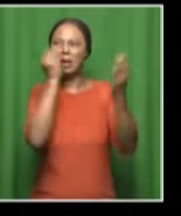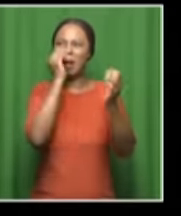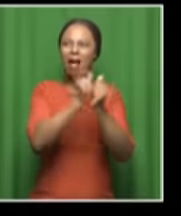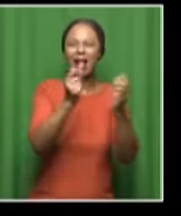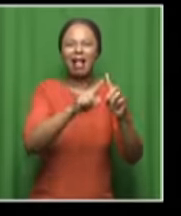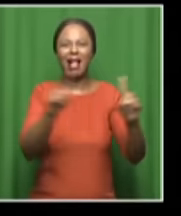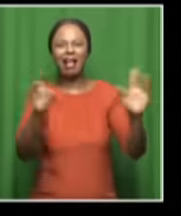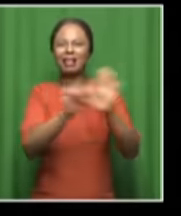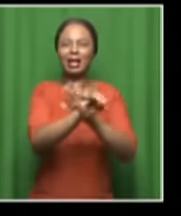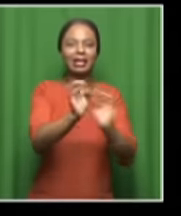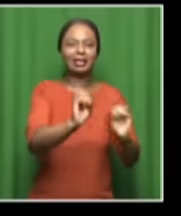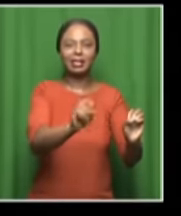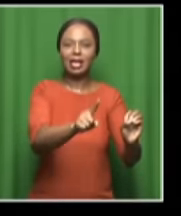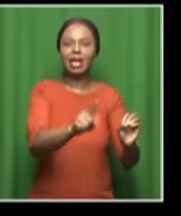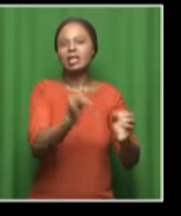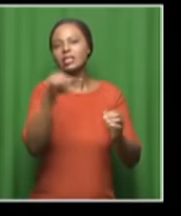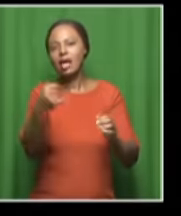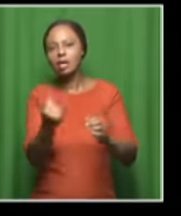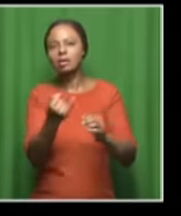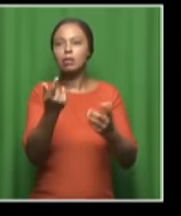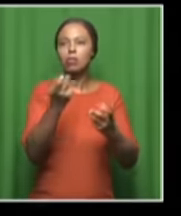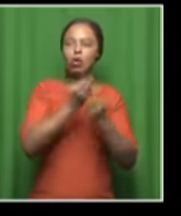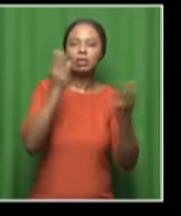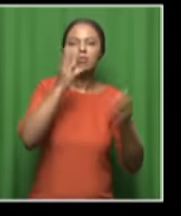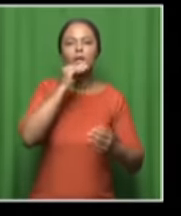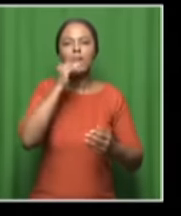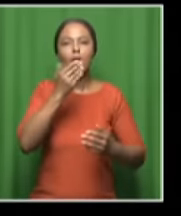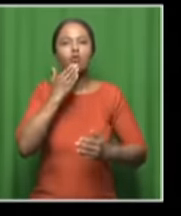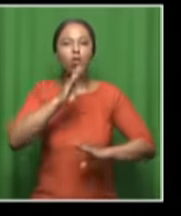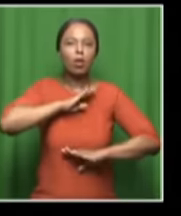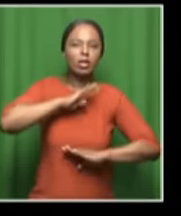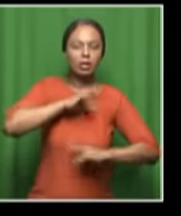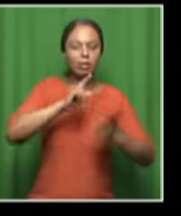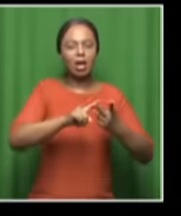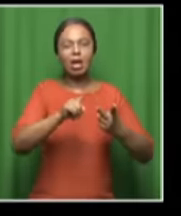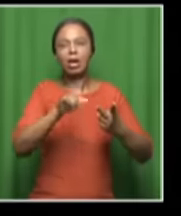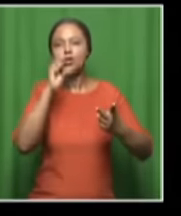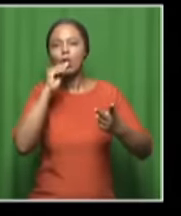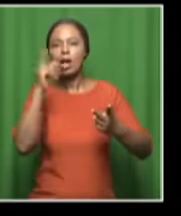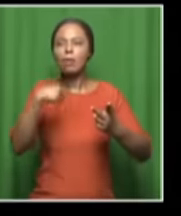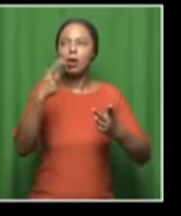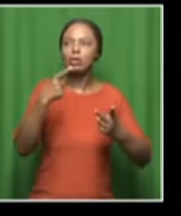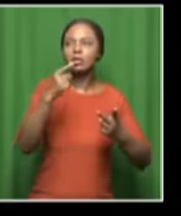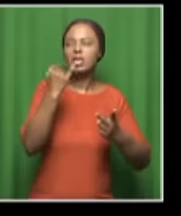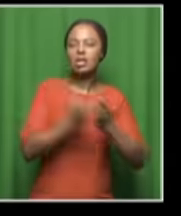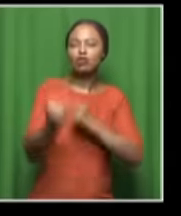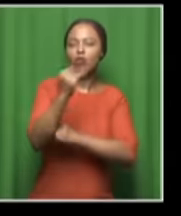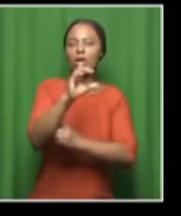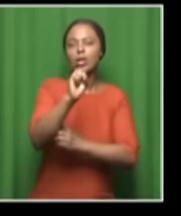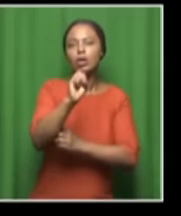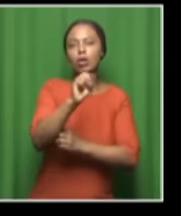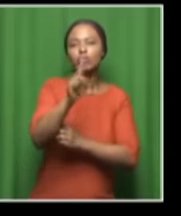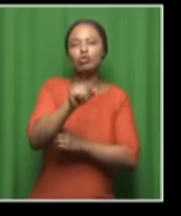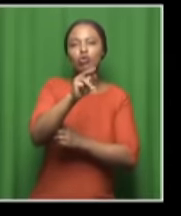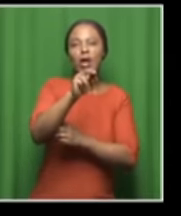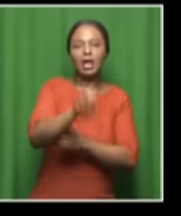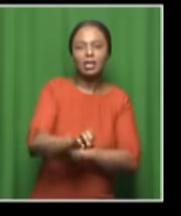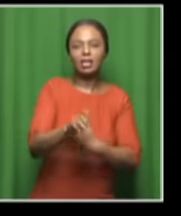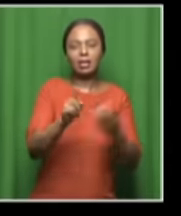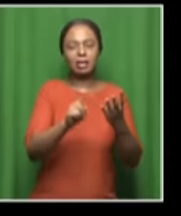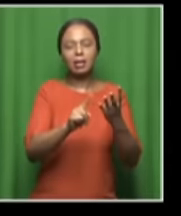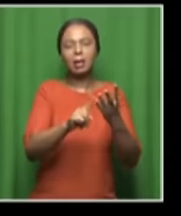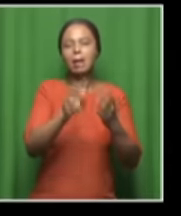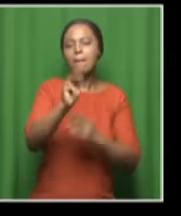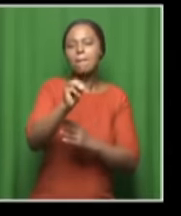centre-back pairing. We are talking about the goalkeeper, we are talking about Zwane, we are talking about the young Maseko, you know, though he's injured.